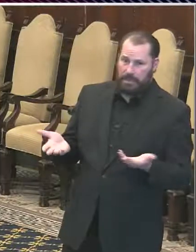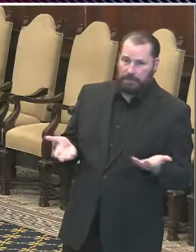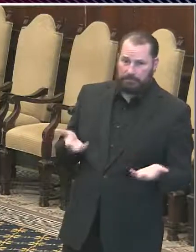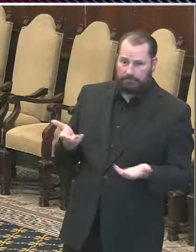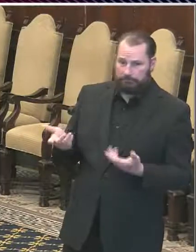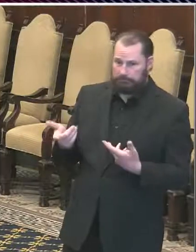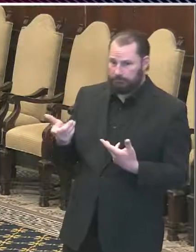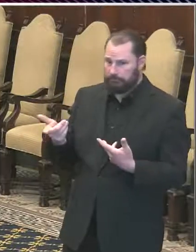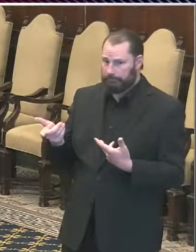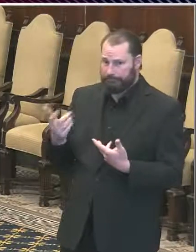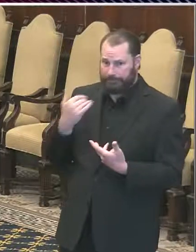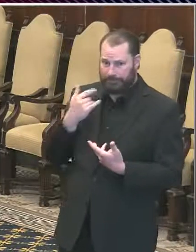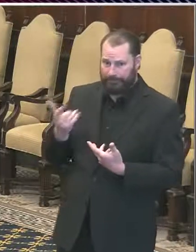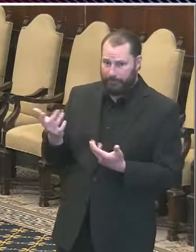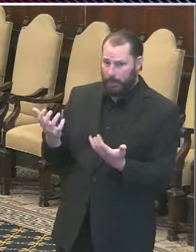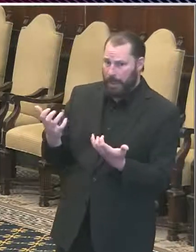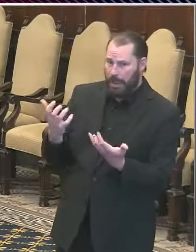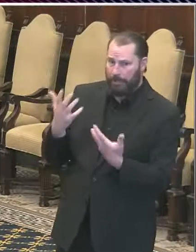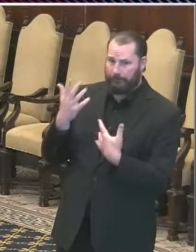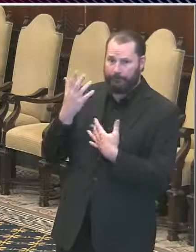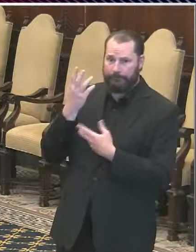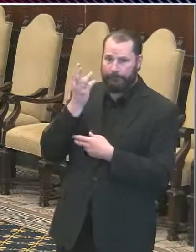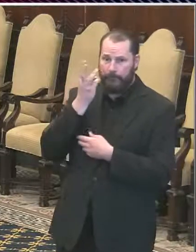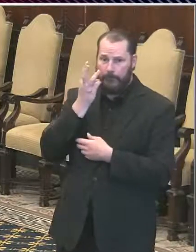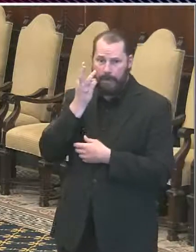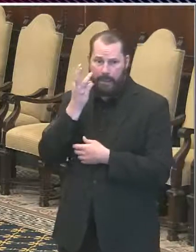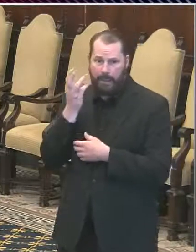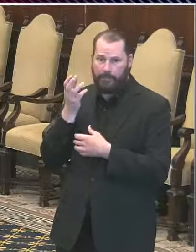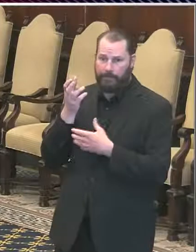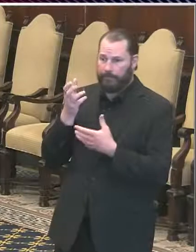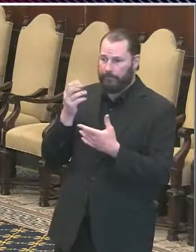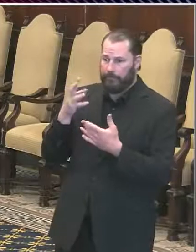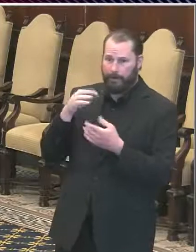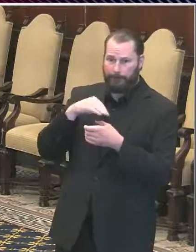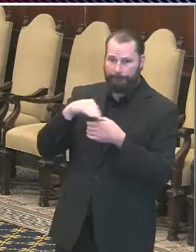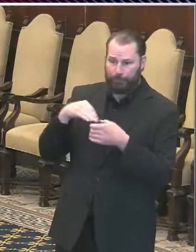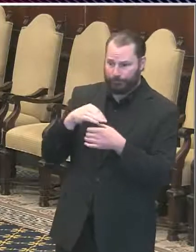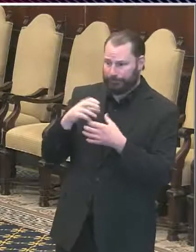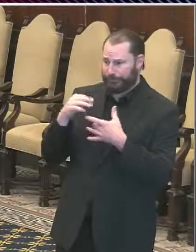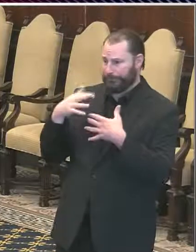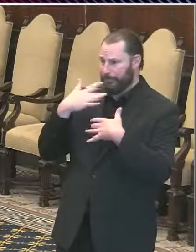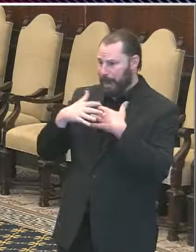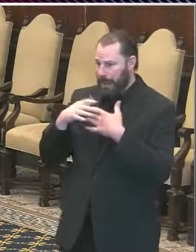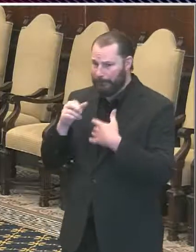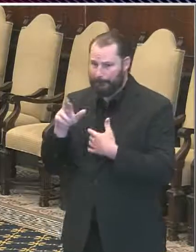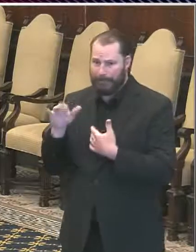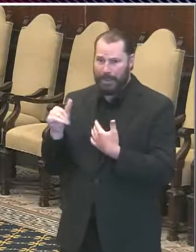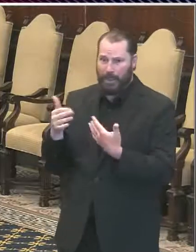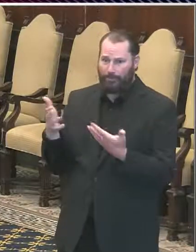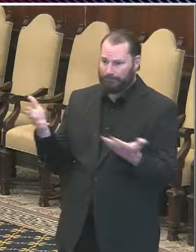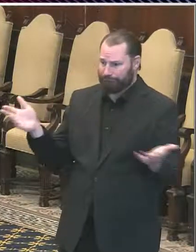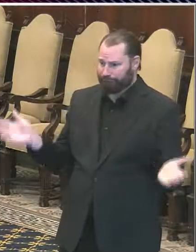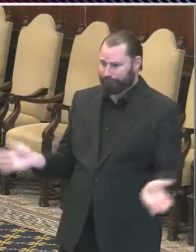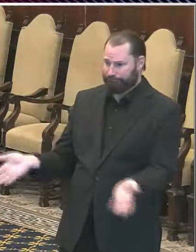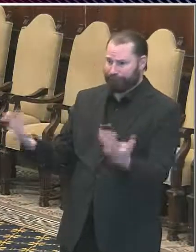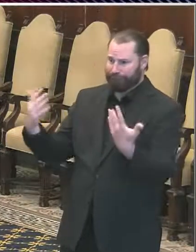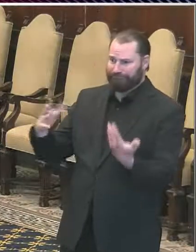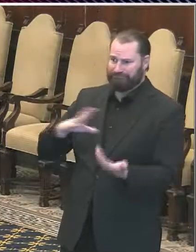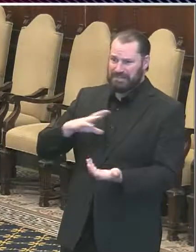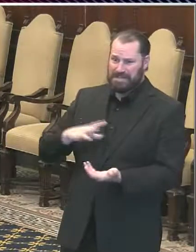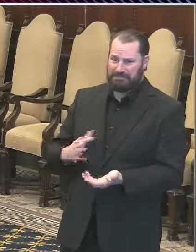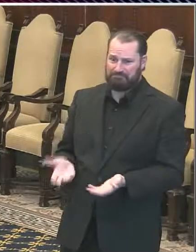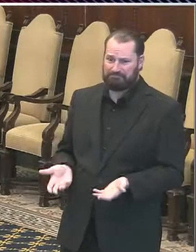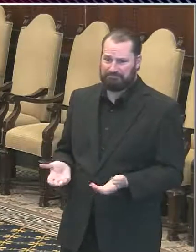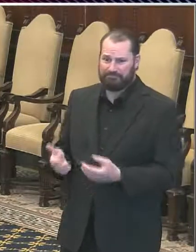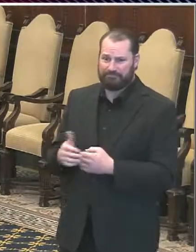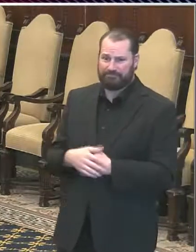gallon of margaritas or Bloody Mary or something if it helps the bottom line for these struggling restaurants then it's fine as long as the people are 21 and